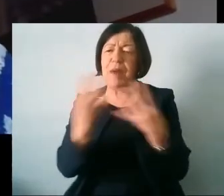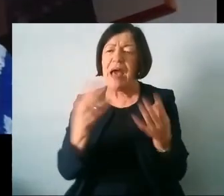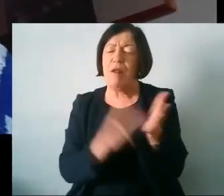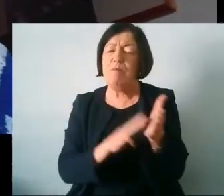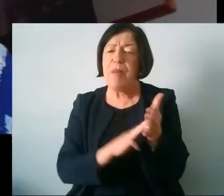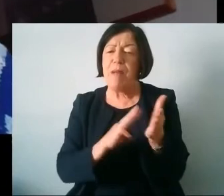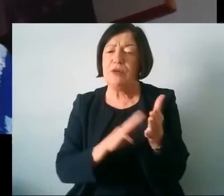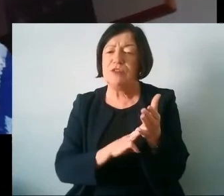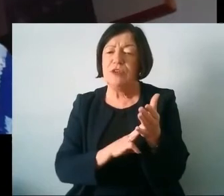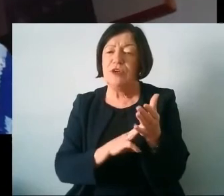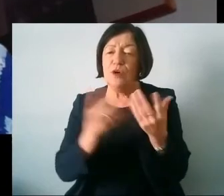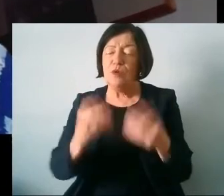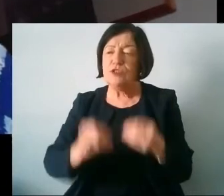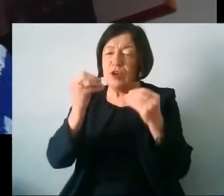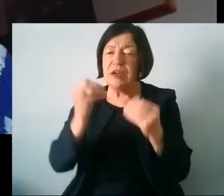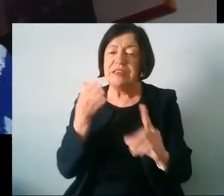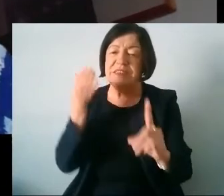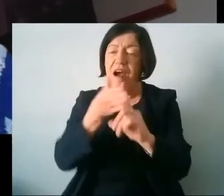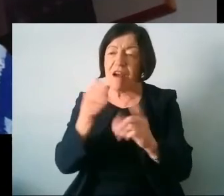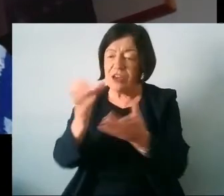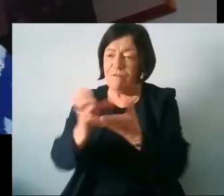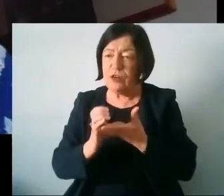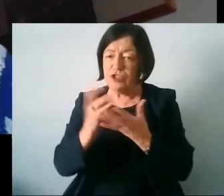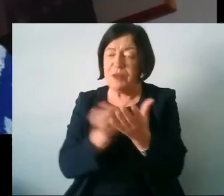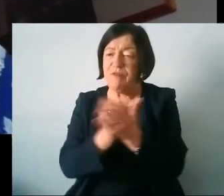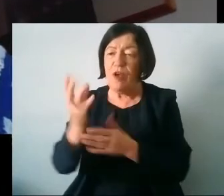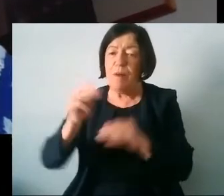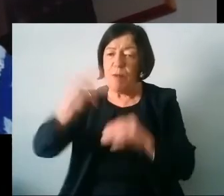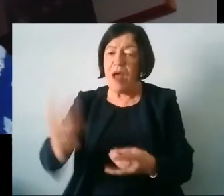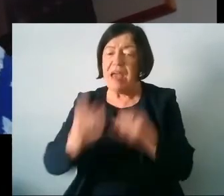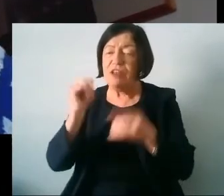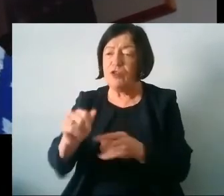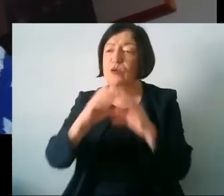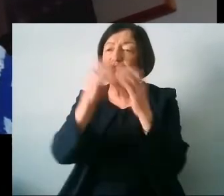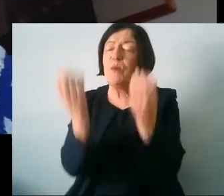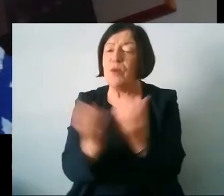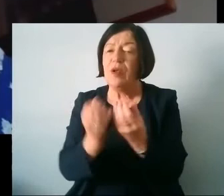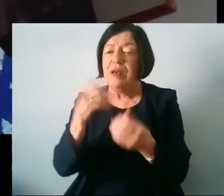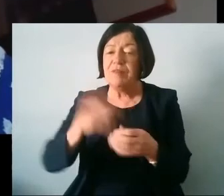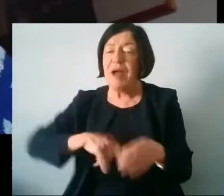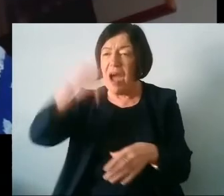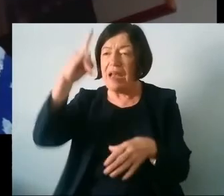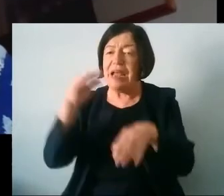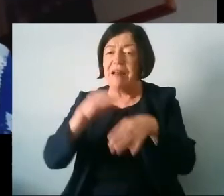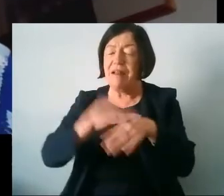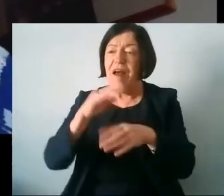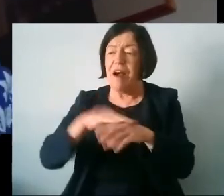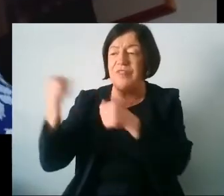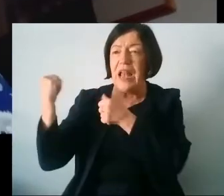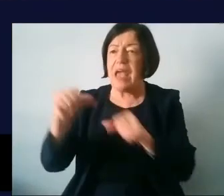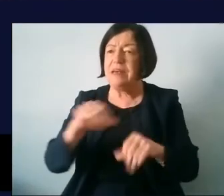would suggest that targeted funds should be invested more heavily in those communities that have been highly impacted by the legacy of conflict